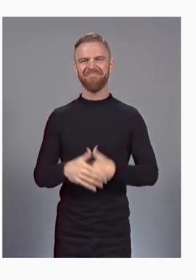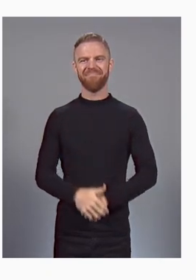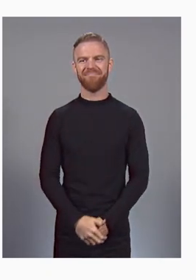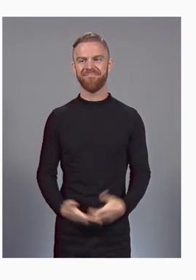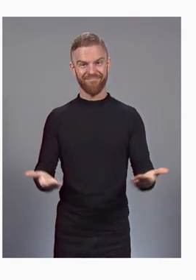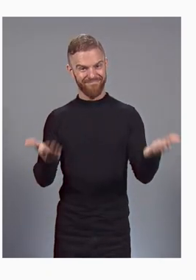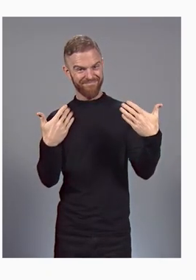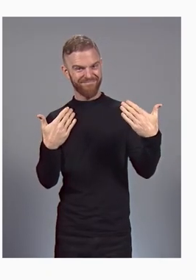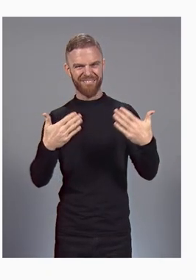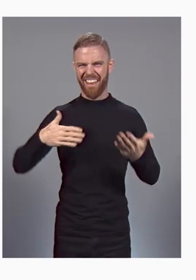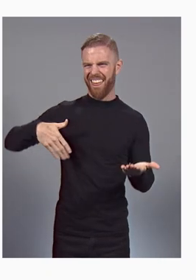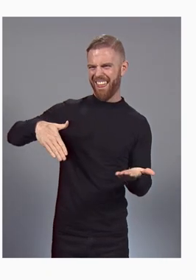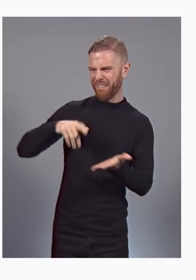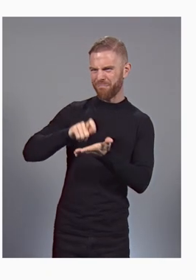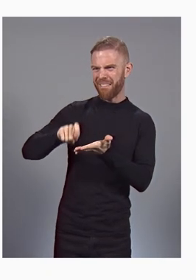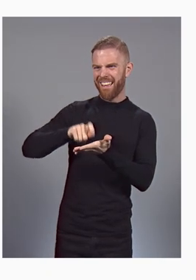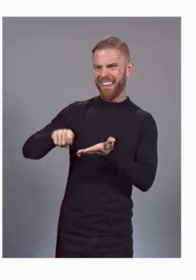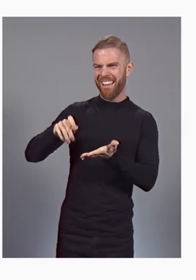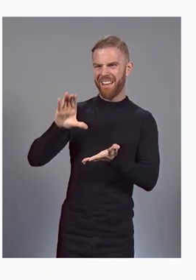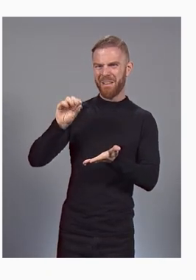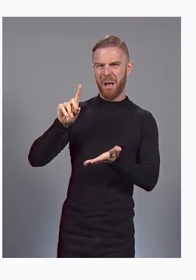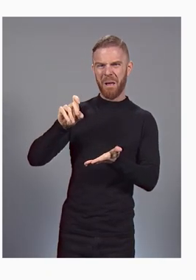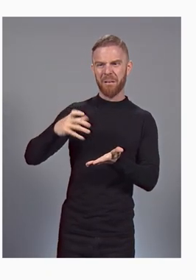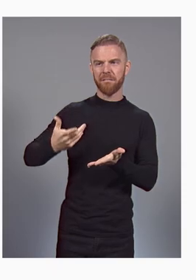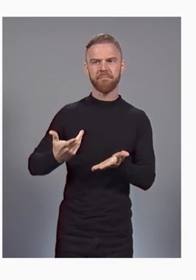coding! Because they're all worth solving.